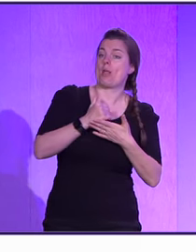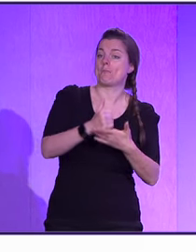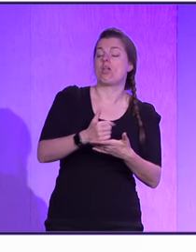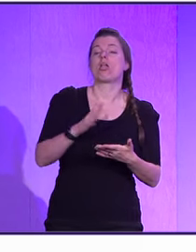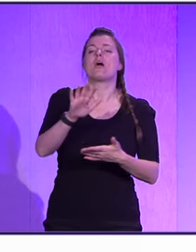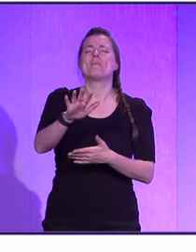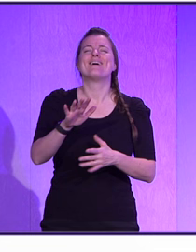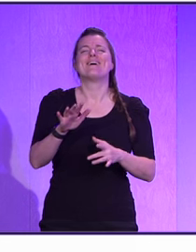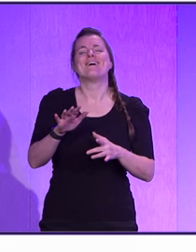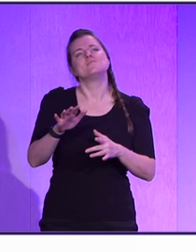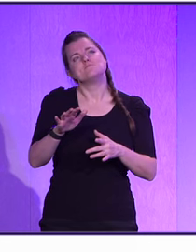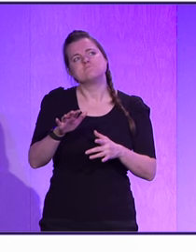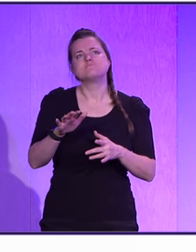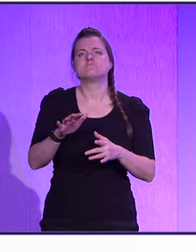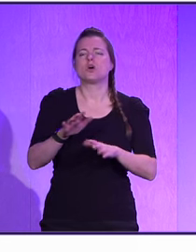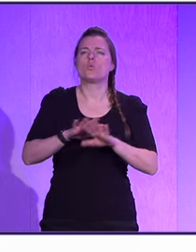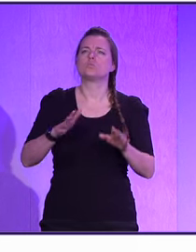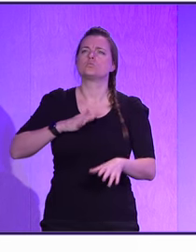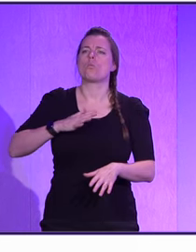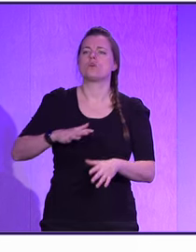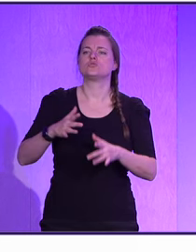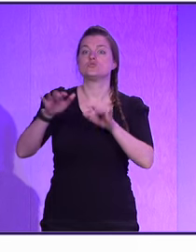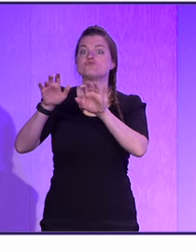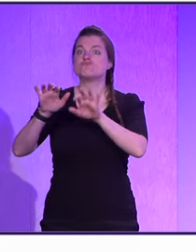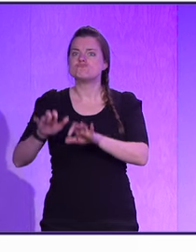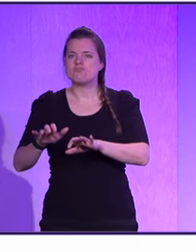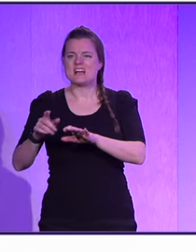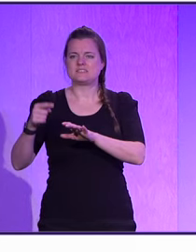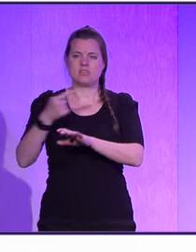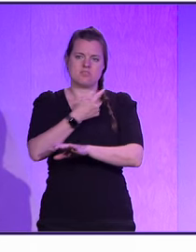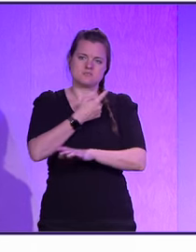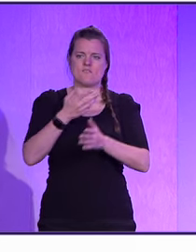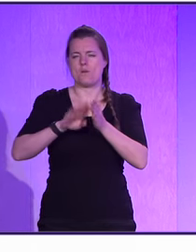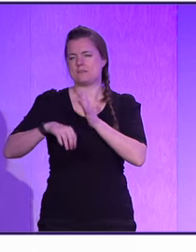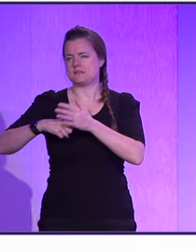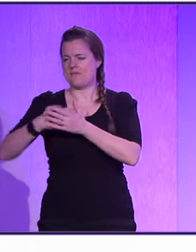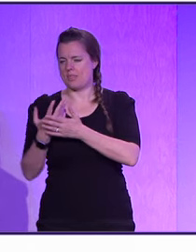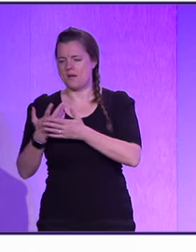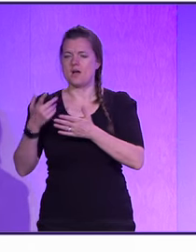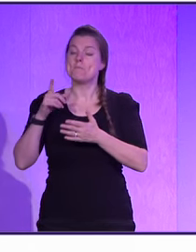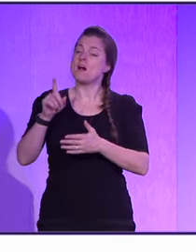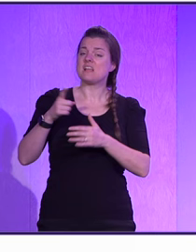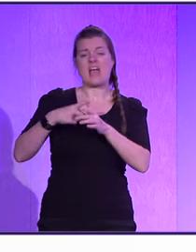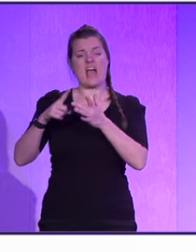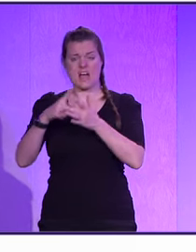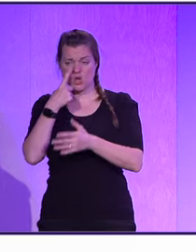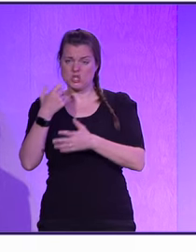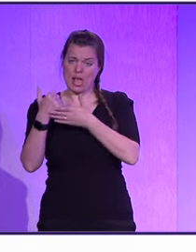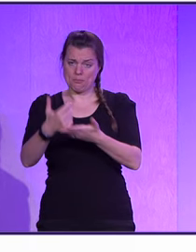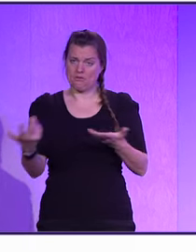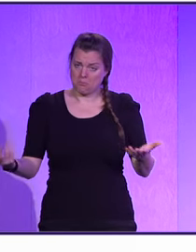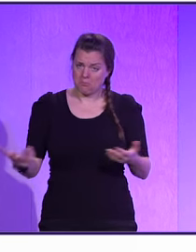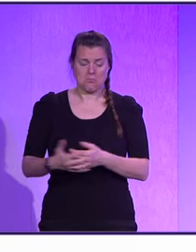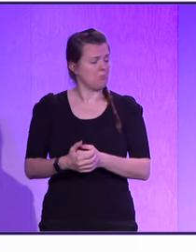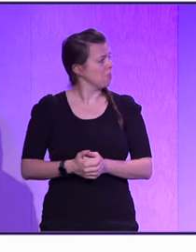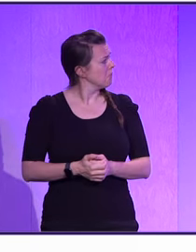Similar, you know, instead of just asking you to write a README for the onboarding from a developer, right? AI can help there as well.